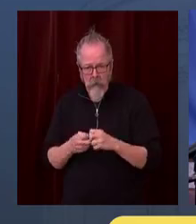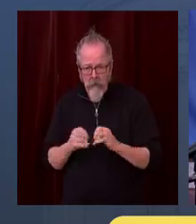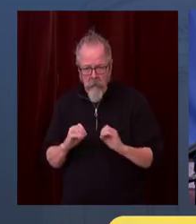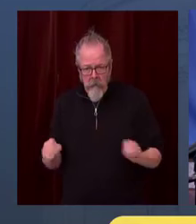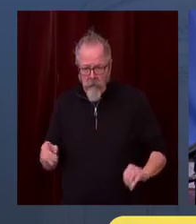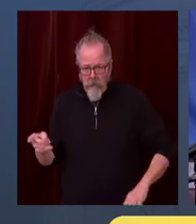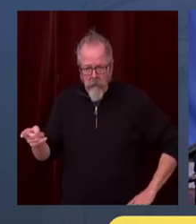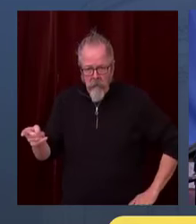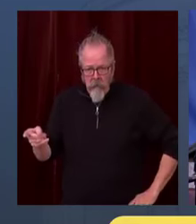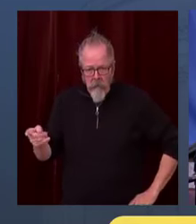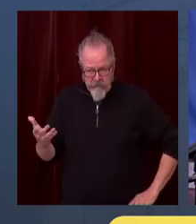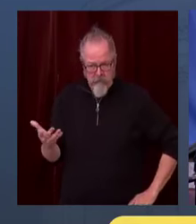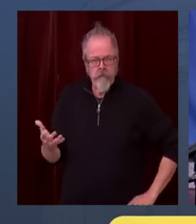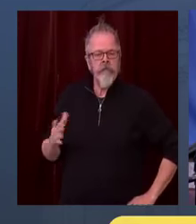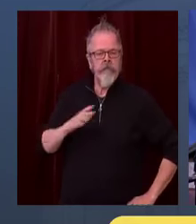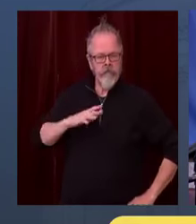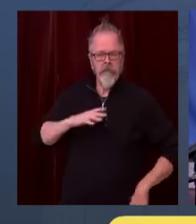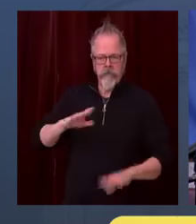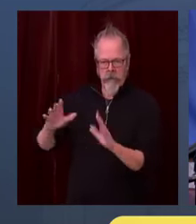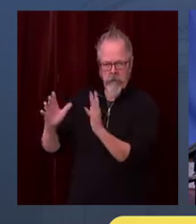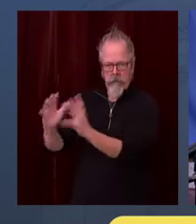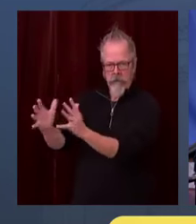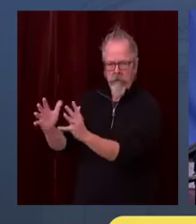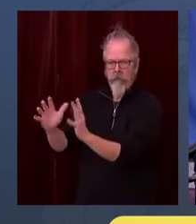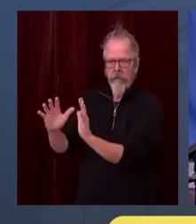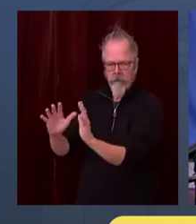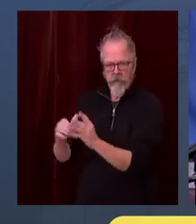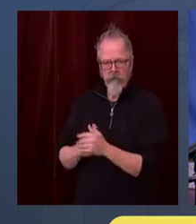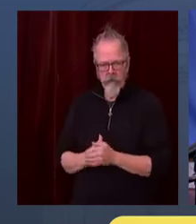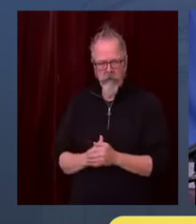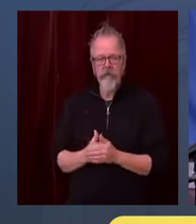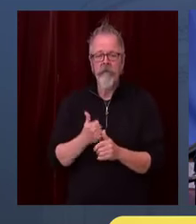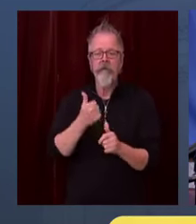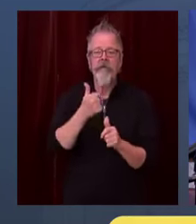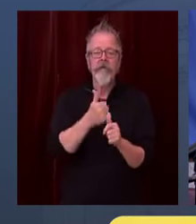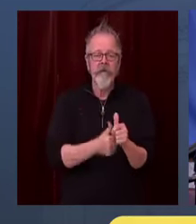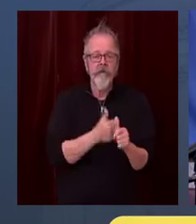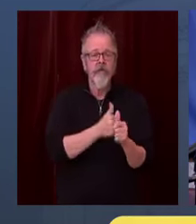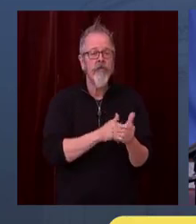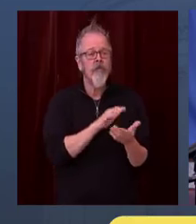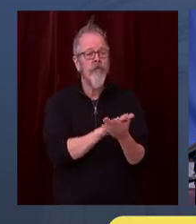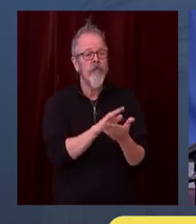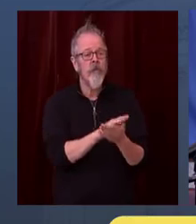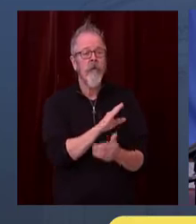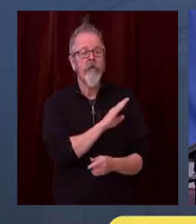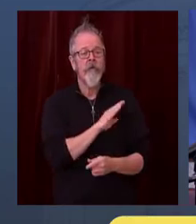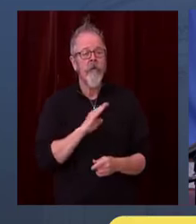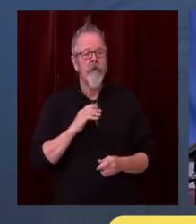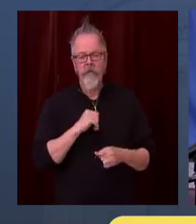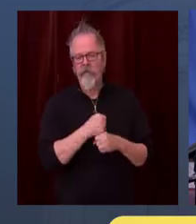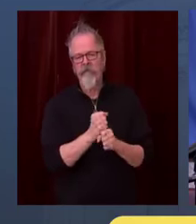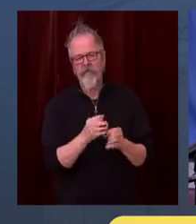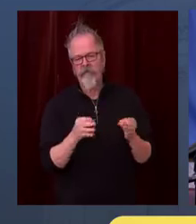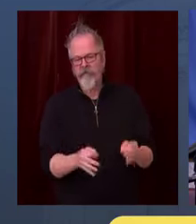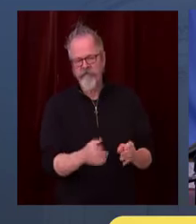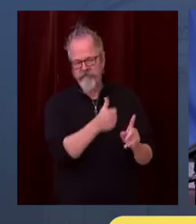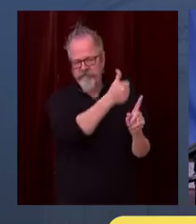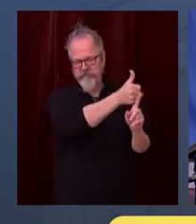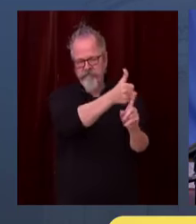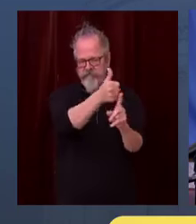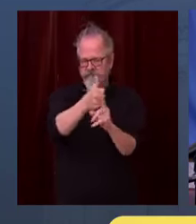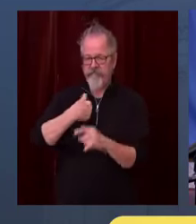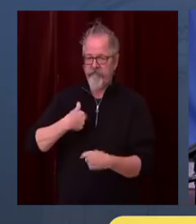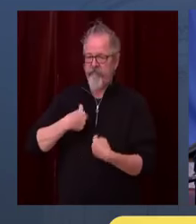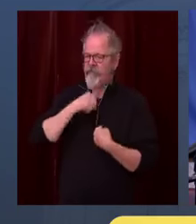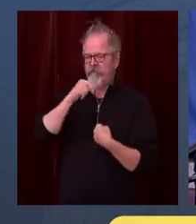And the local school board makes that decision, as you know. We have some guest speakers today. I'm very pleased we have